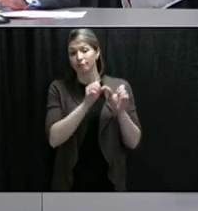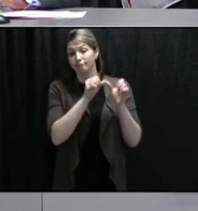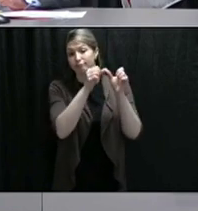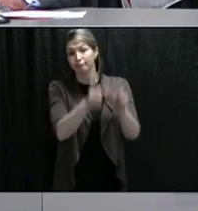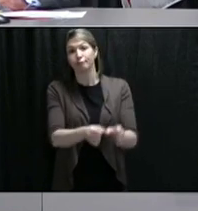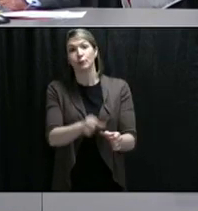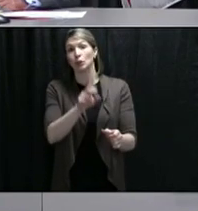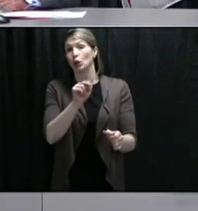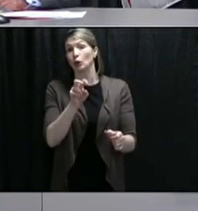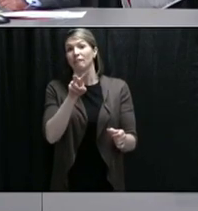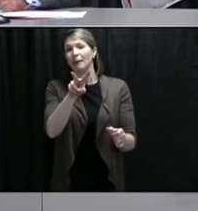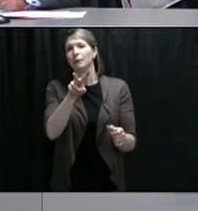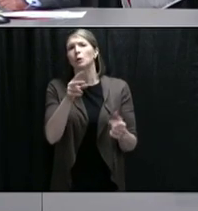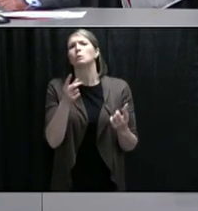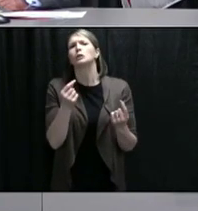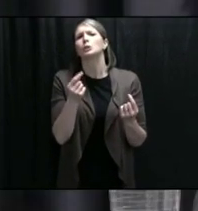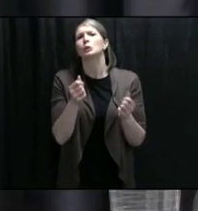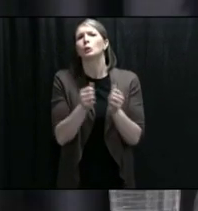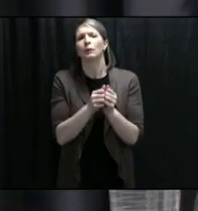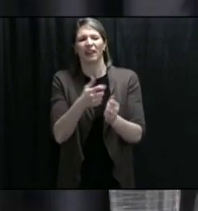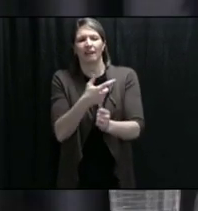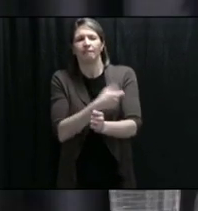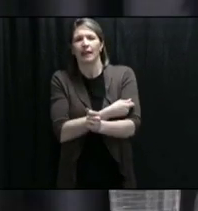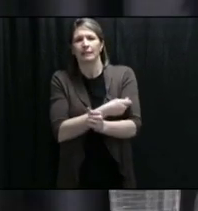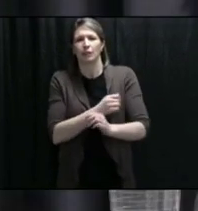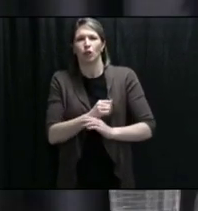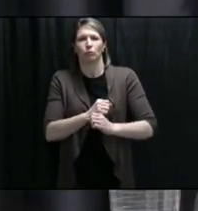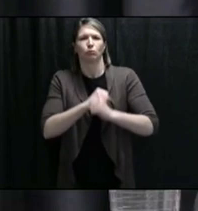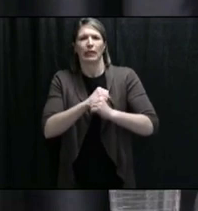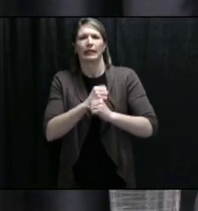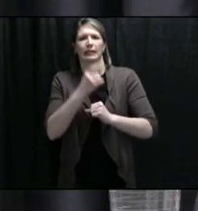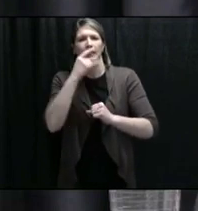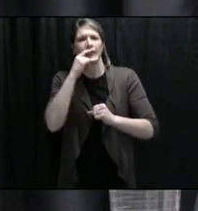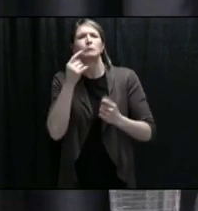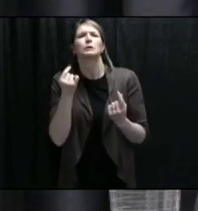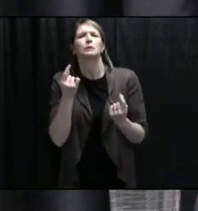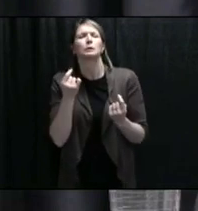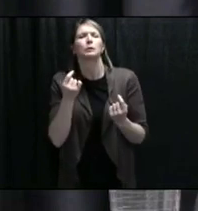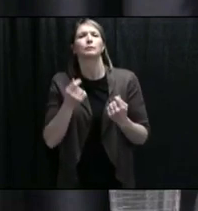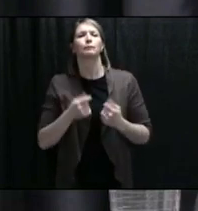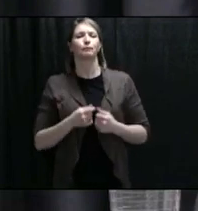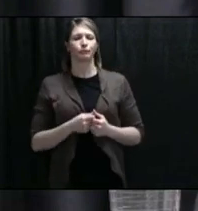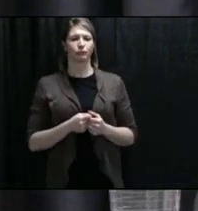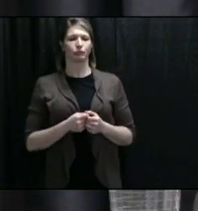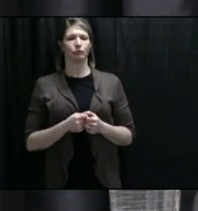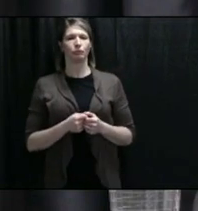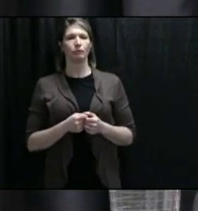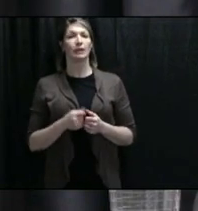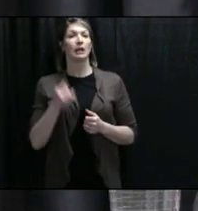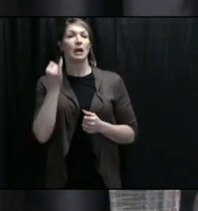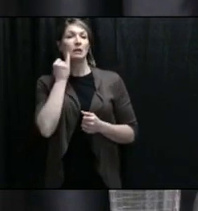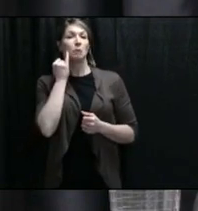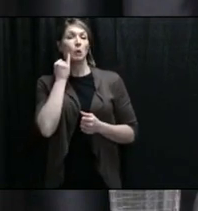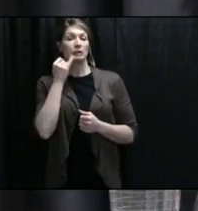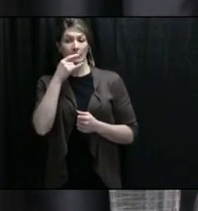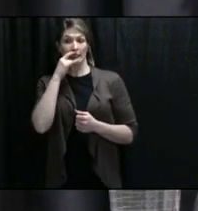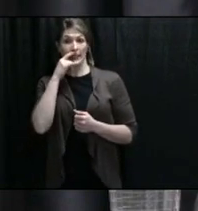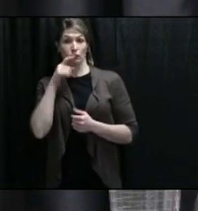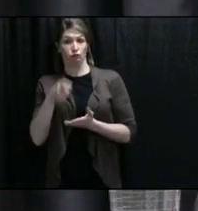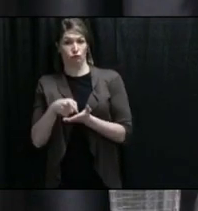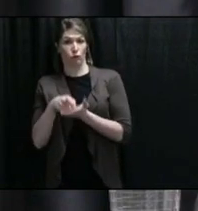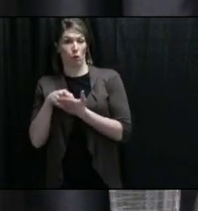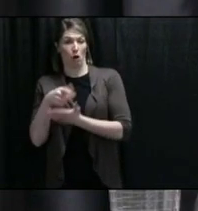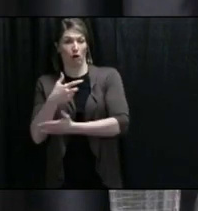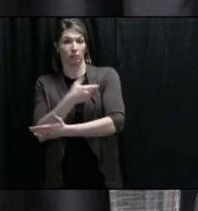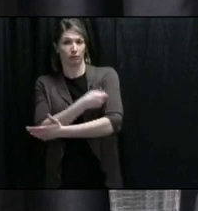The vaccination program, those who would have been vaccinated through the schools, we're working with the